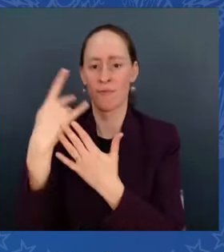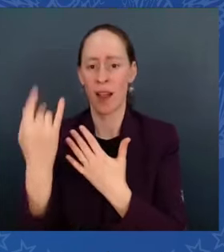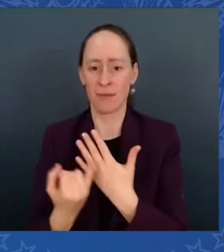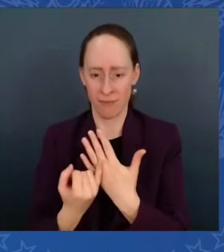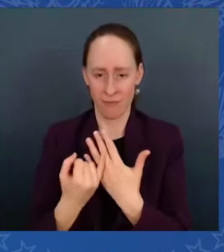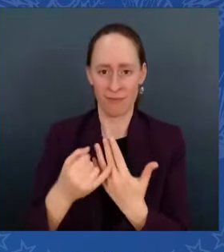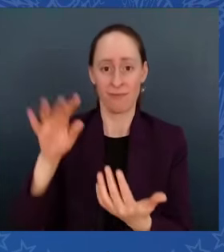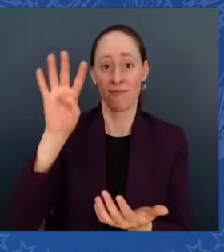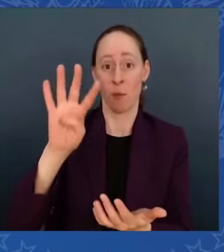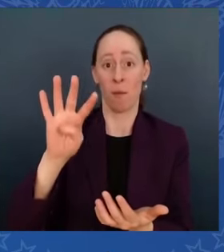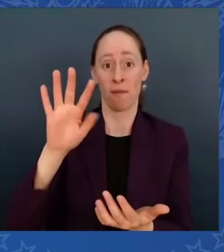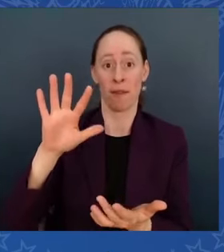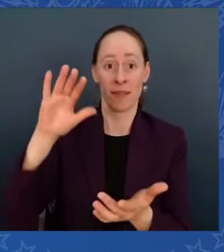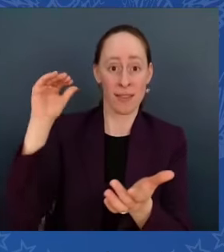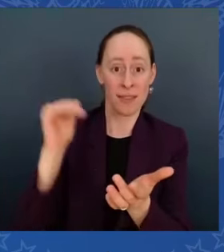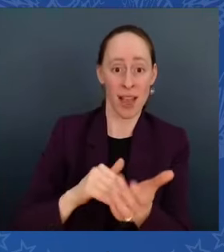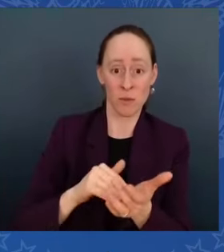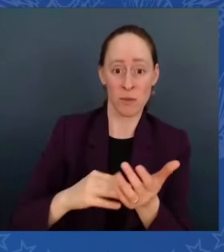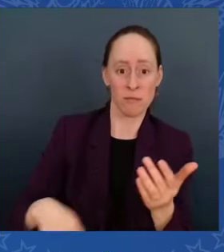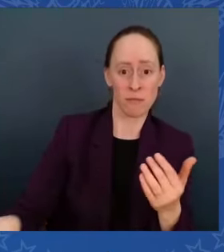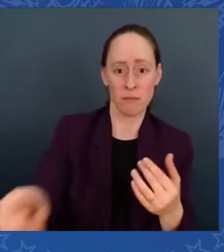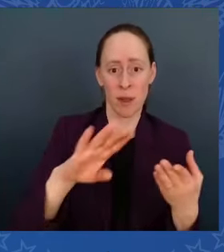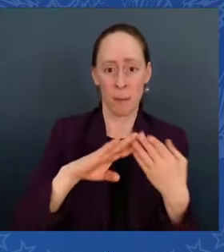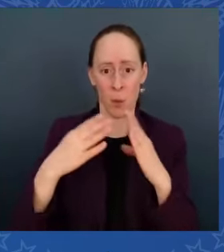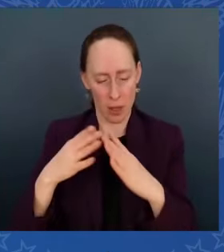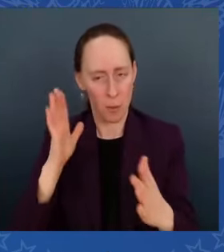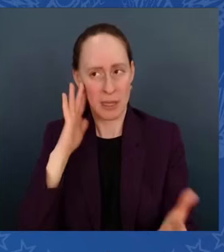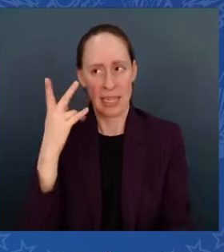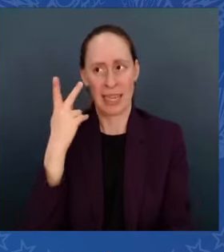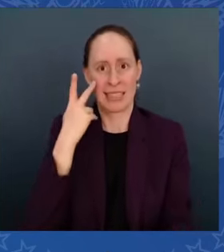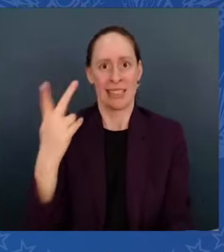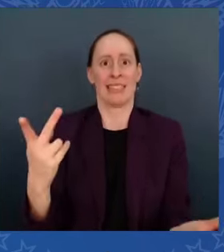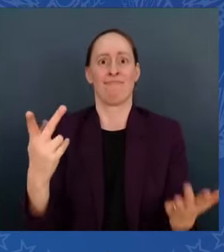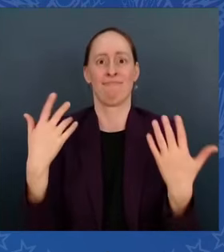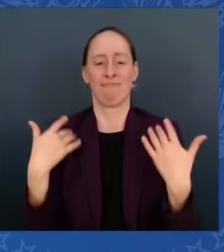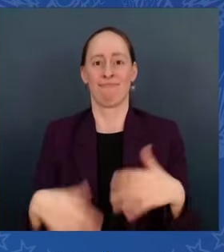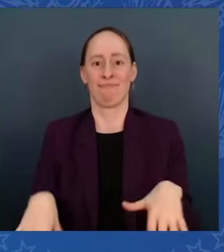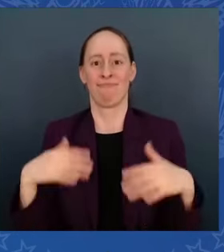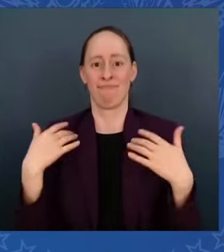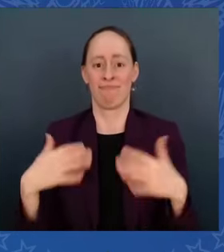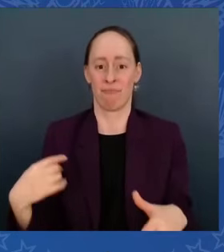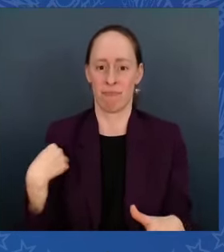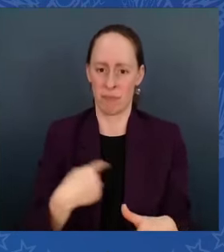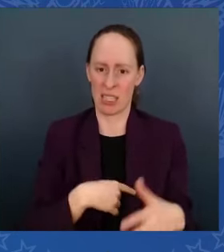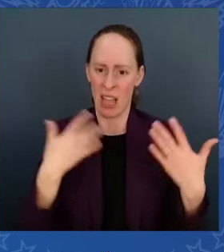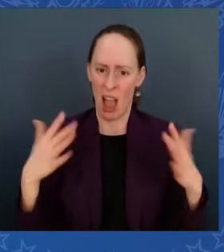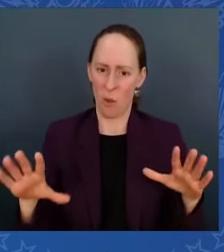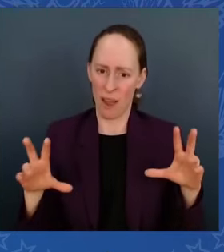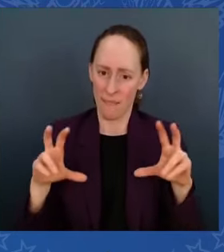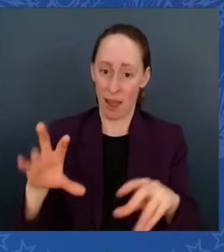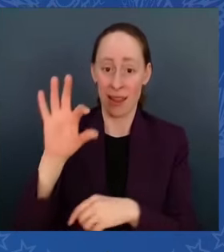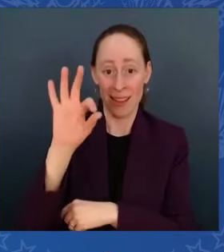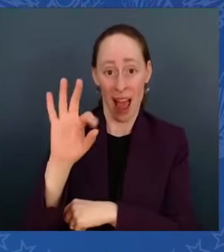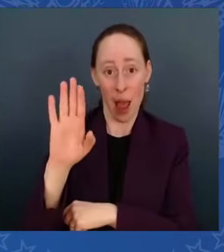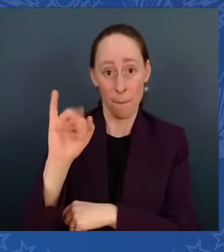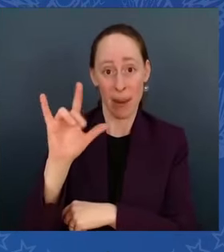has dedicated over $9 billion to North Carolina alone — $9 billion.